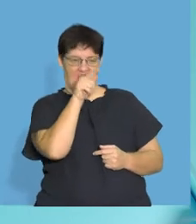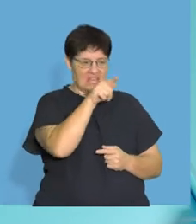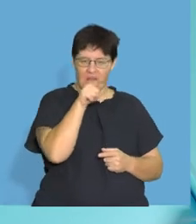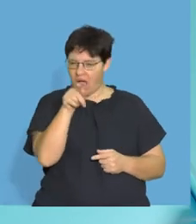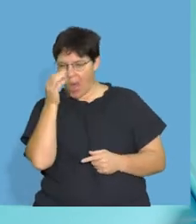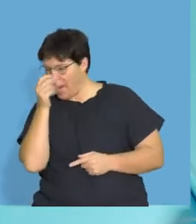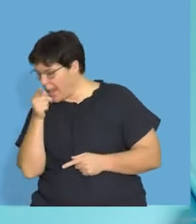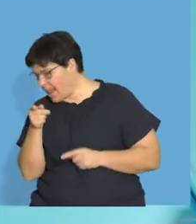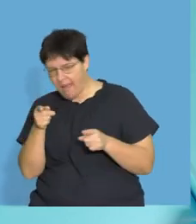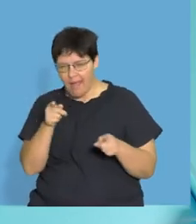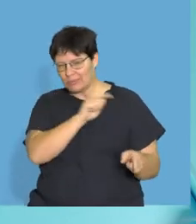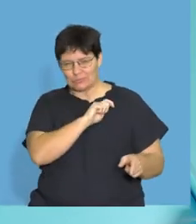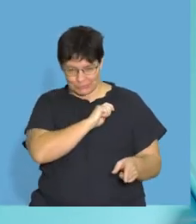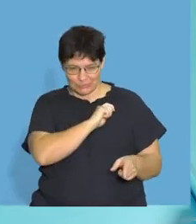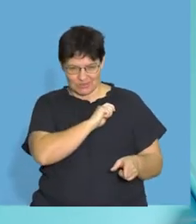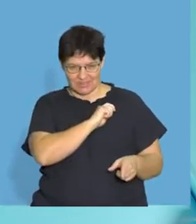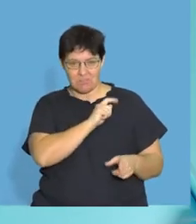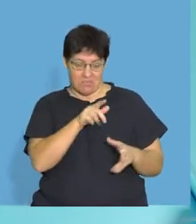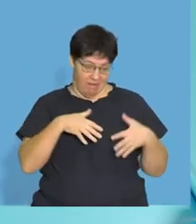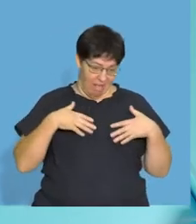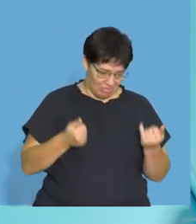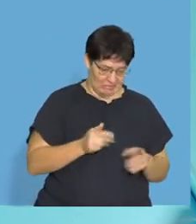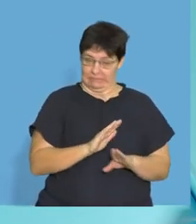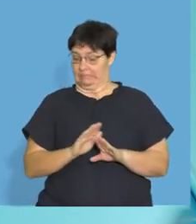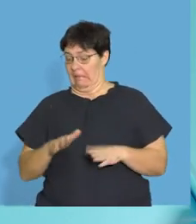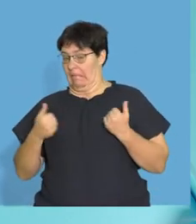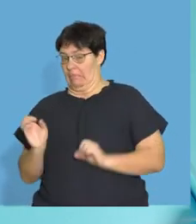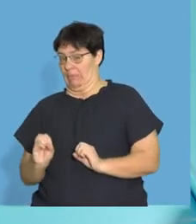this is an oil, and which ones are going to be healthy for me?